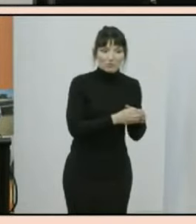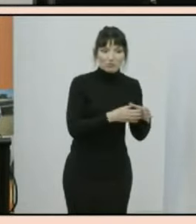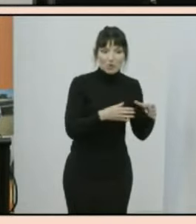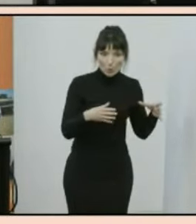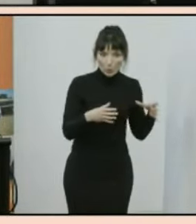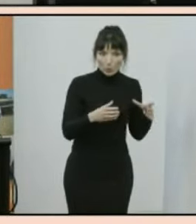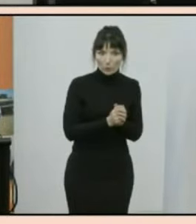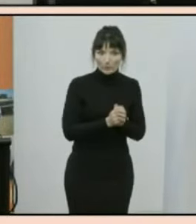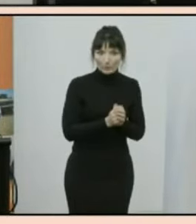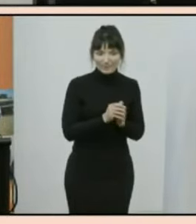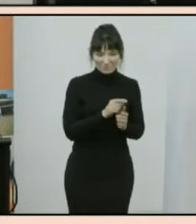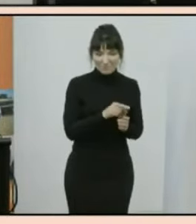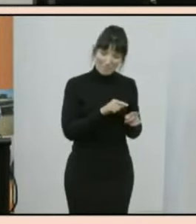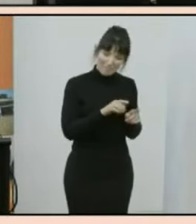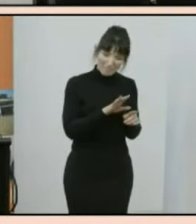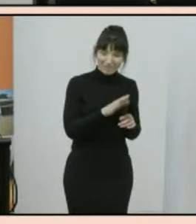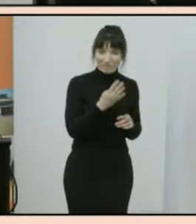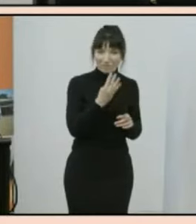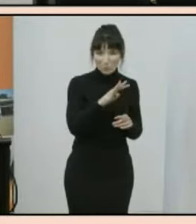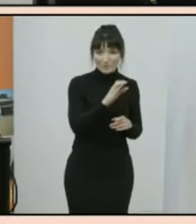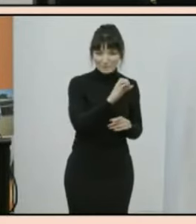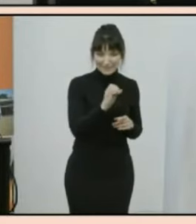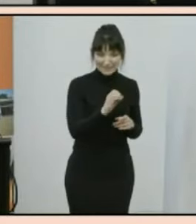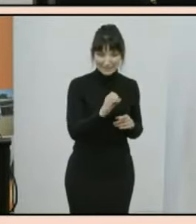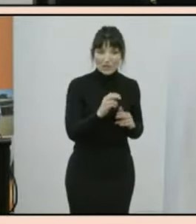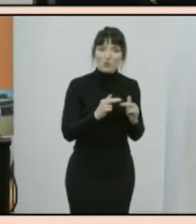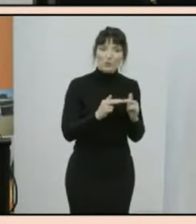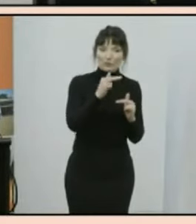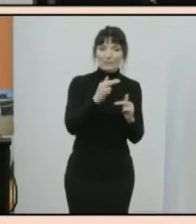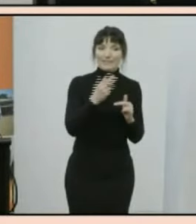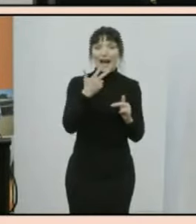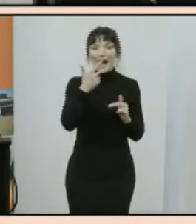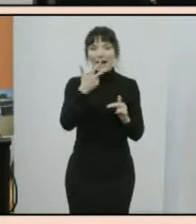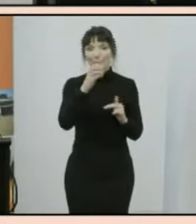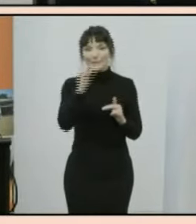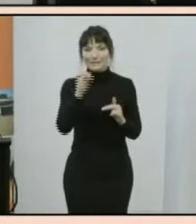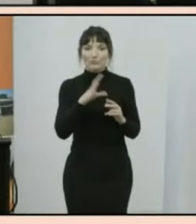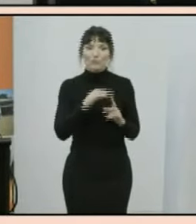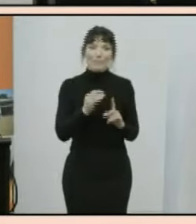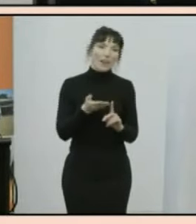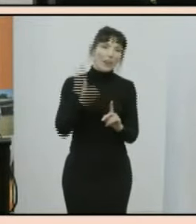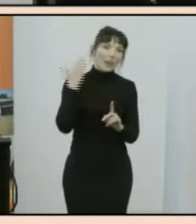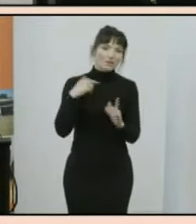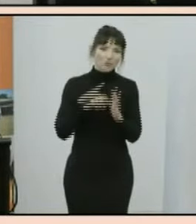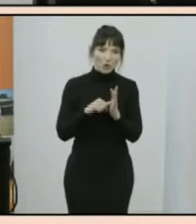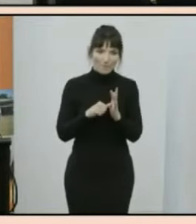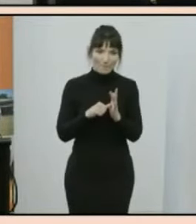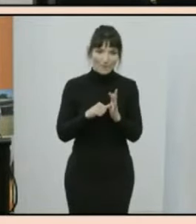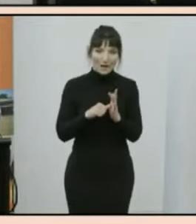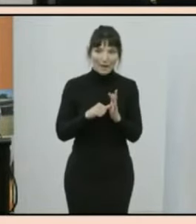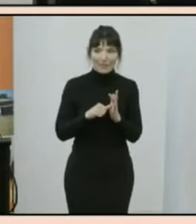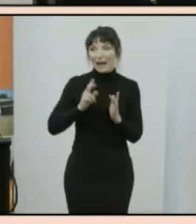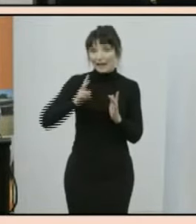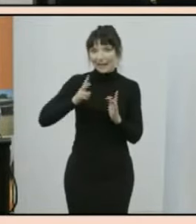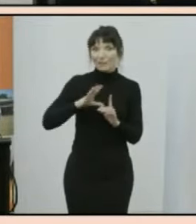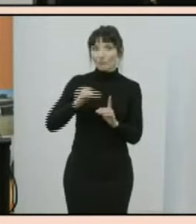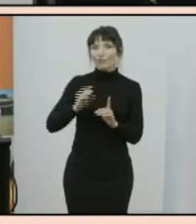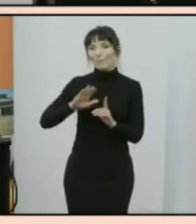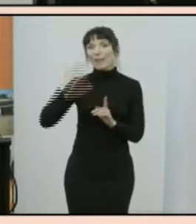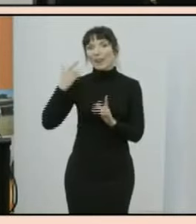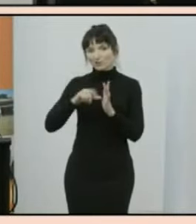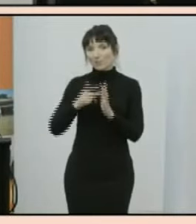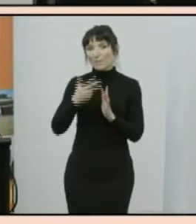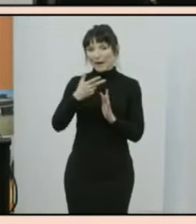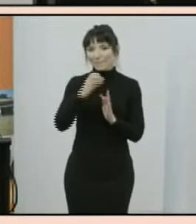responses this is an increase of eight percentage points since 2016 which is also an increase of eight percentage points on